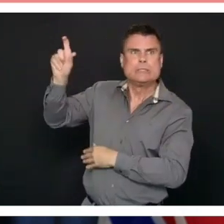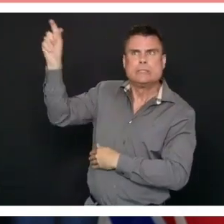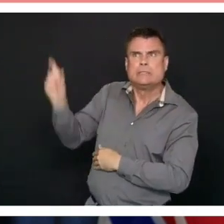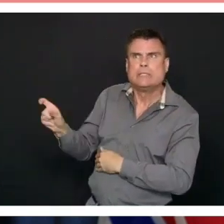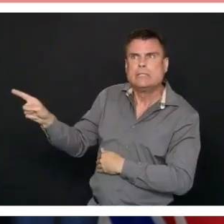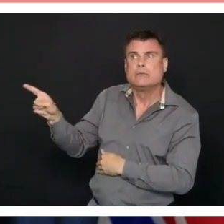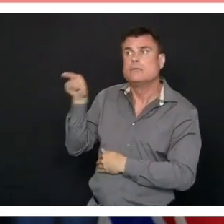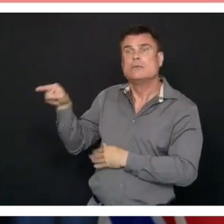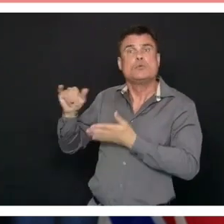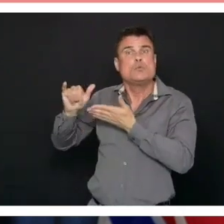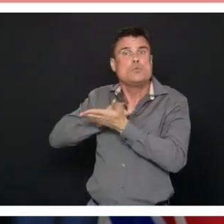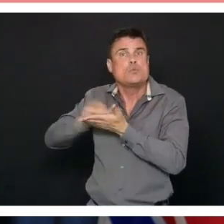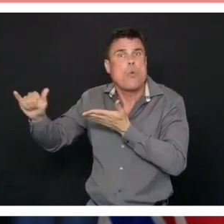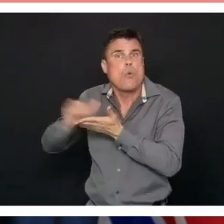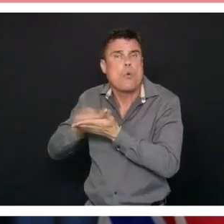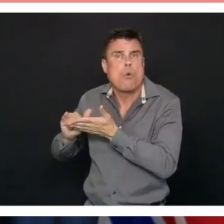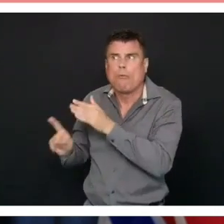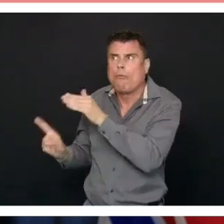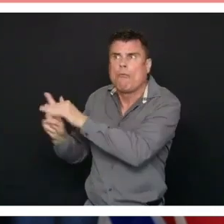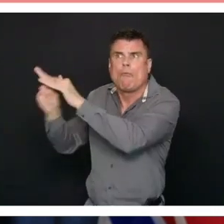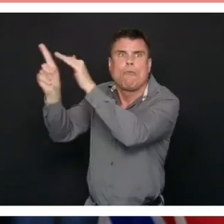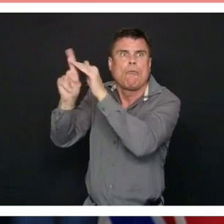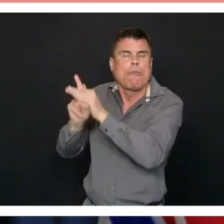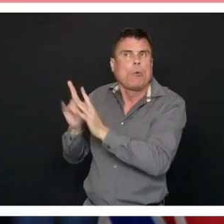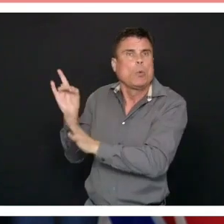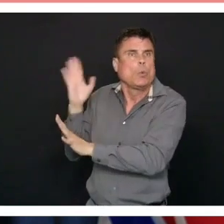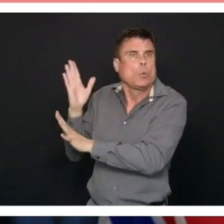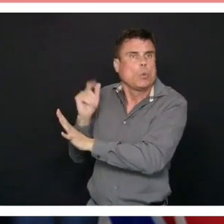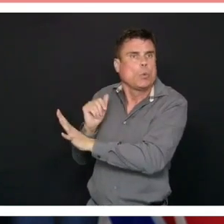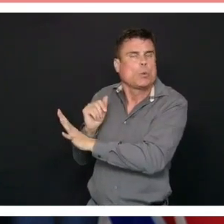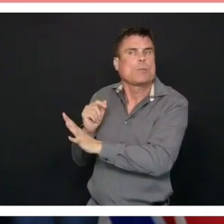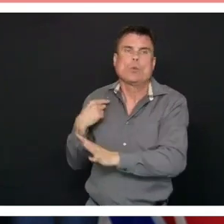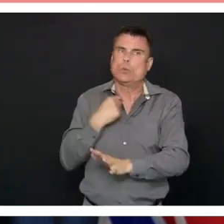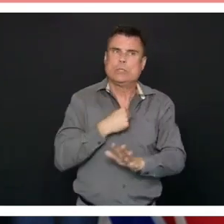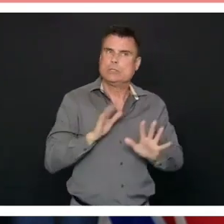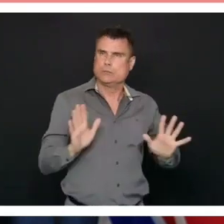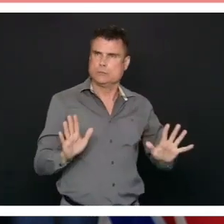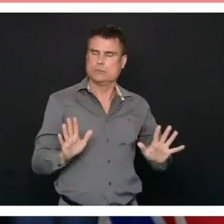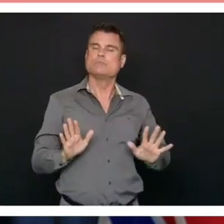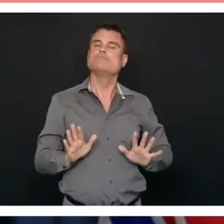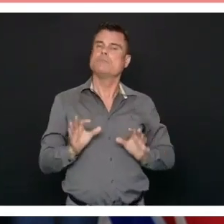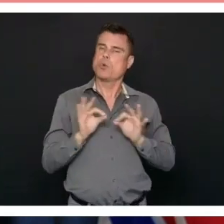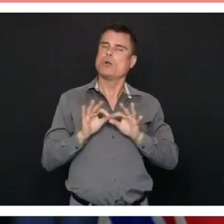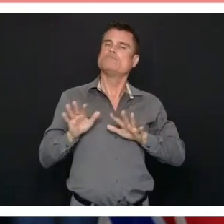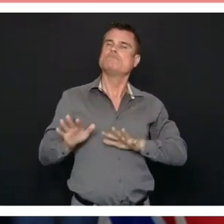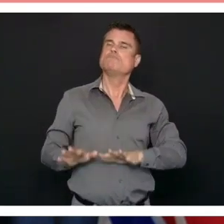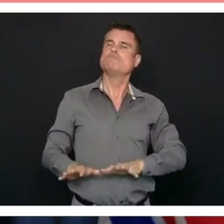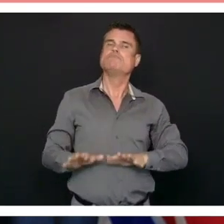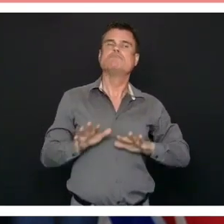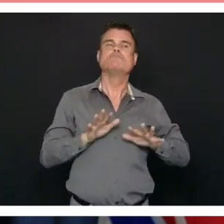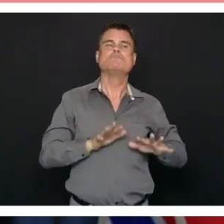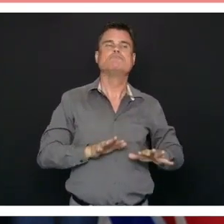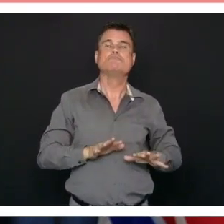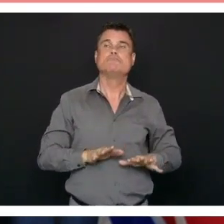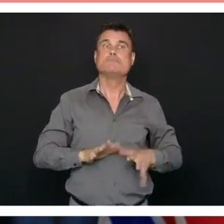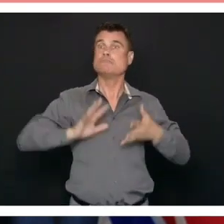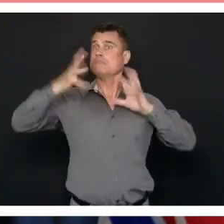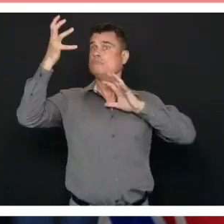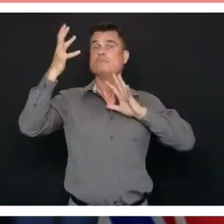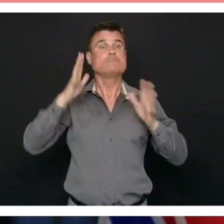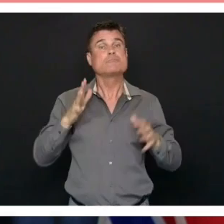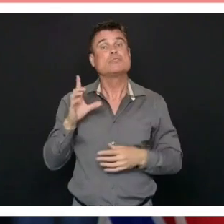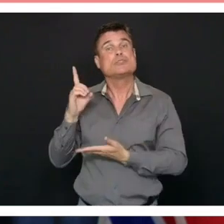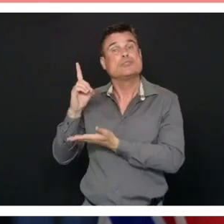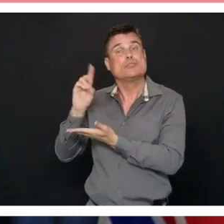system was we were able to undertake that effort with the calm that Dr. Henry always asked for